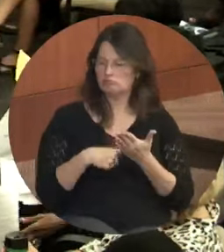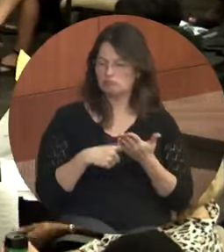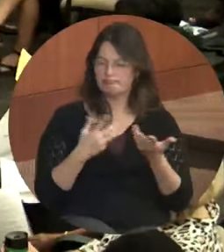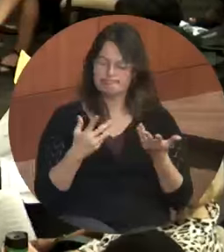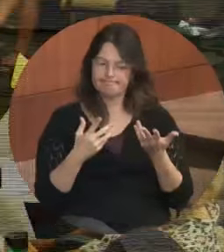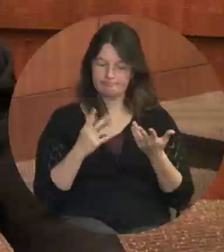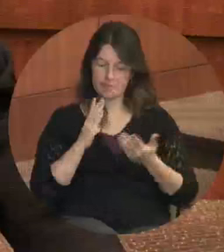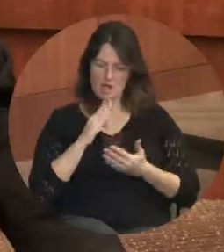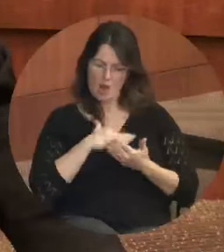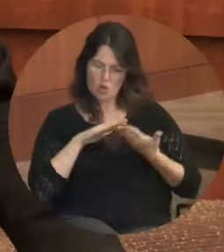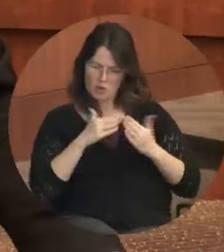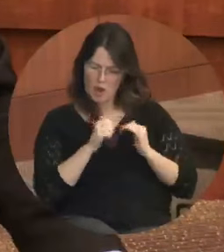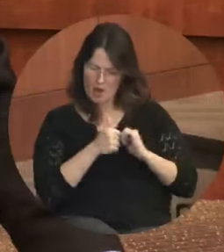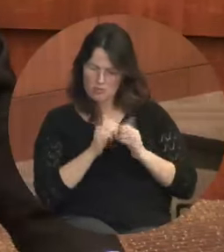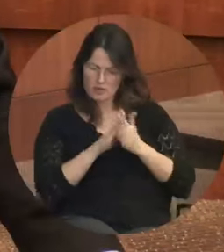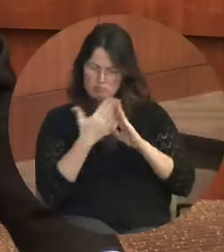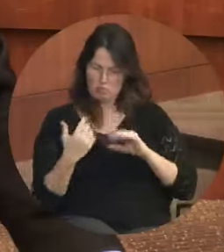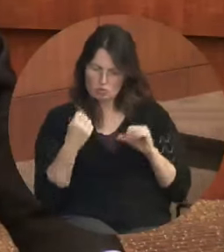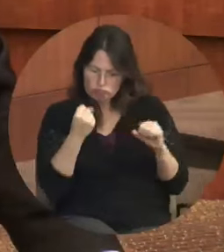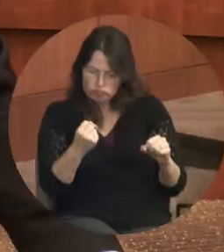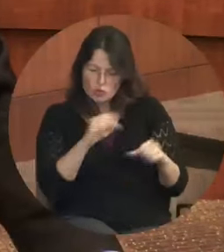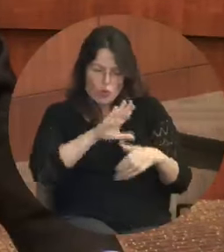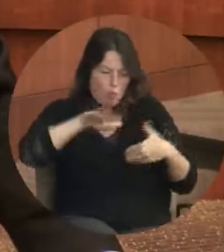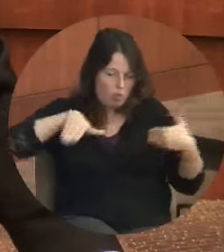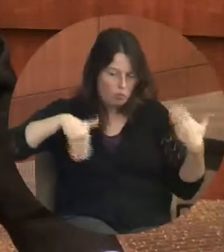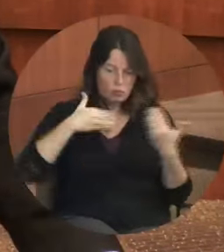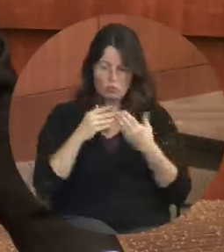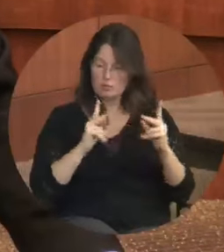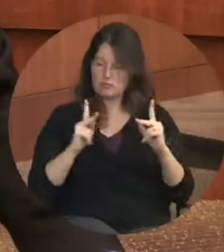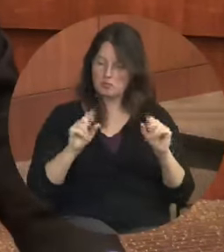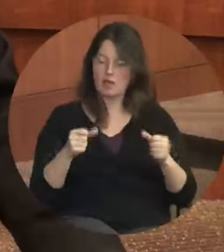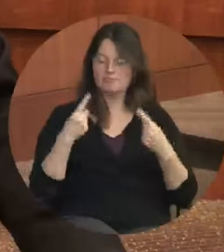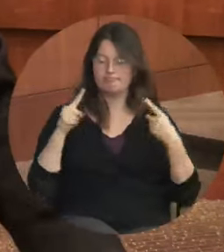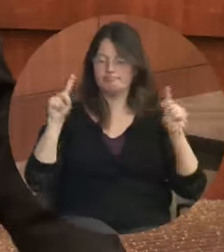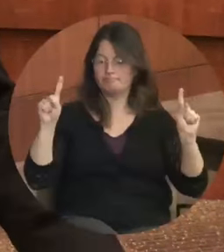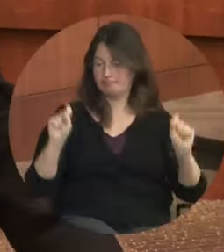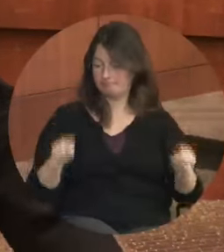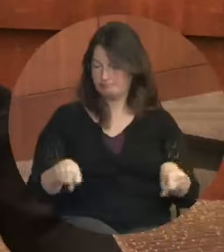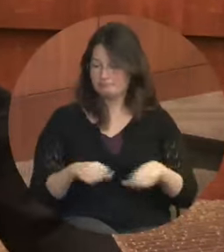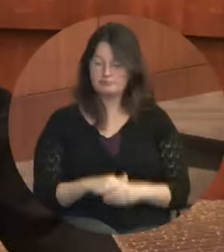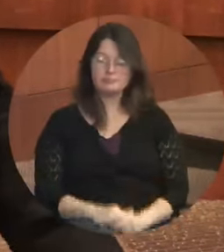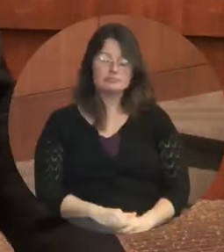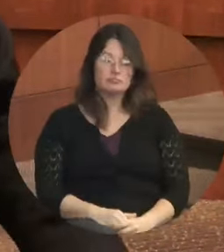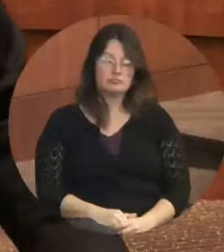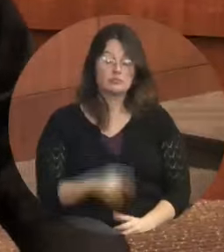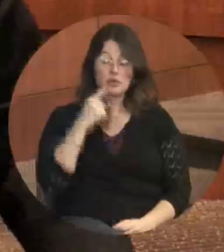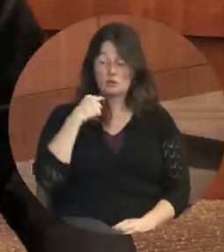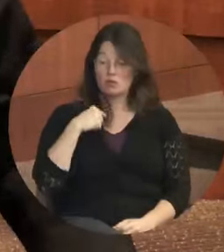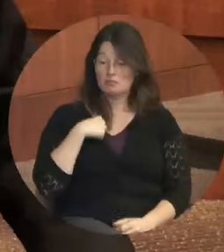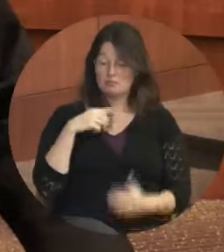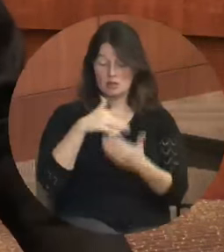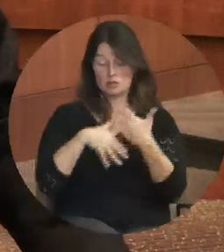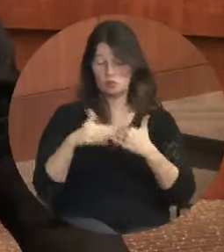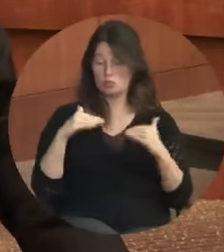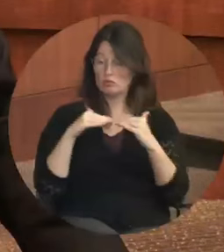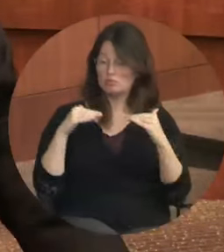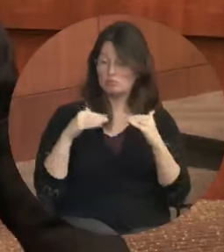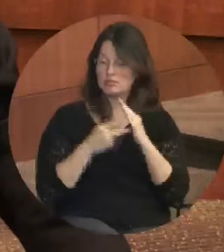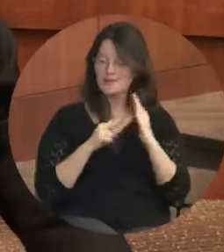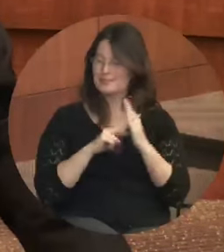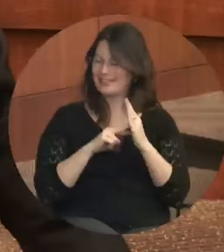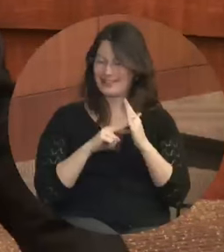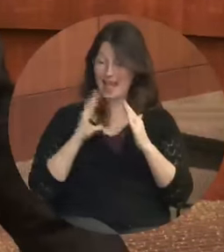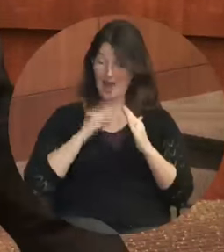community so all individuals can thrive? To me, social equity means correcting the